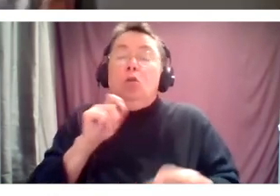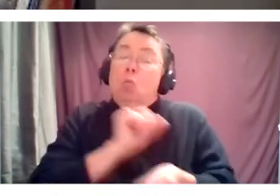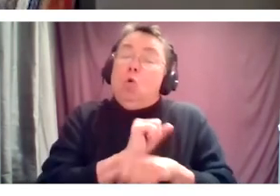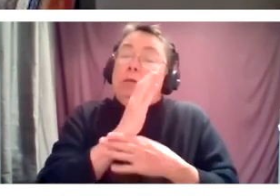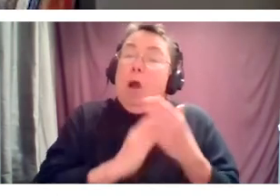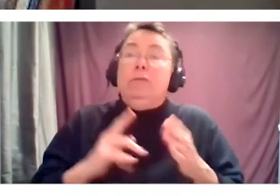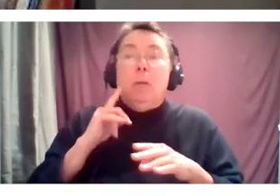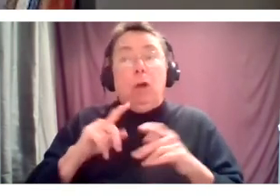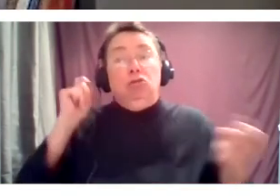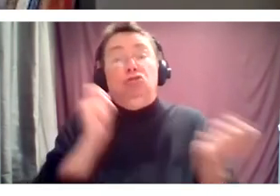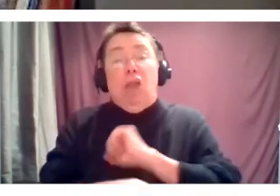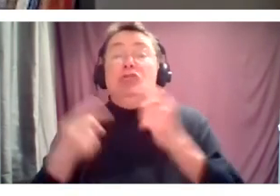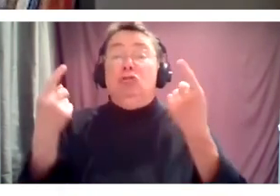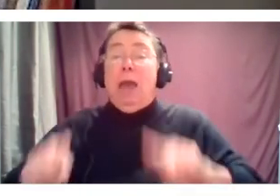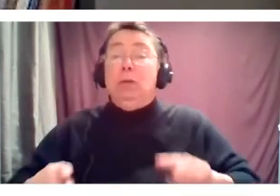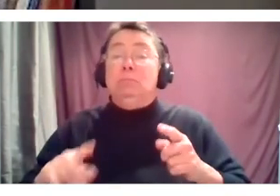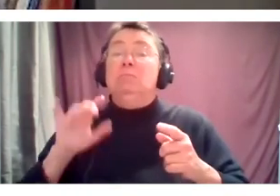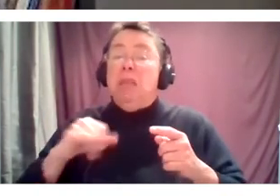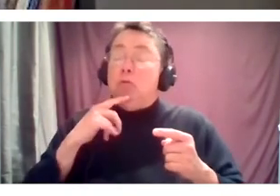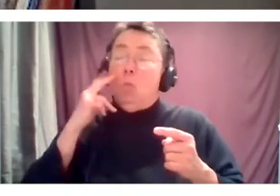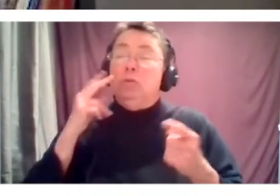Thank you. Anyone else?